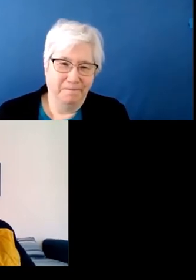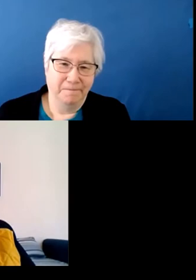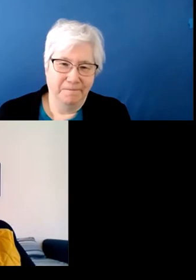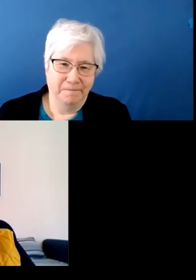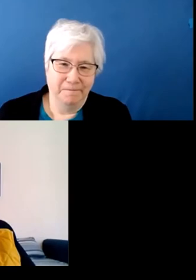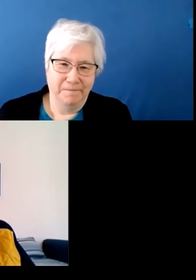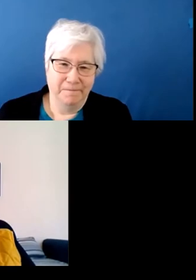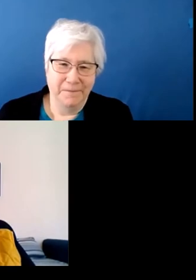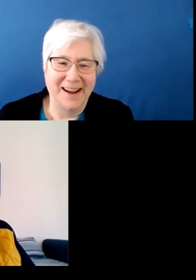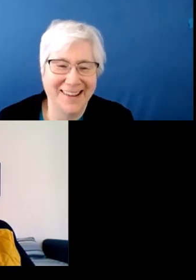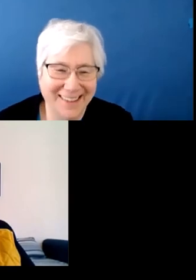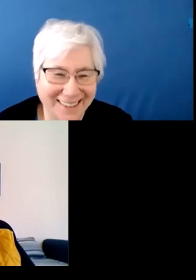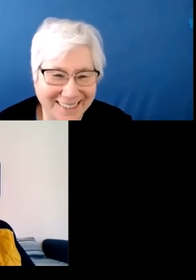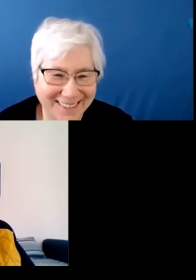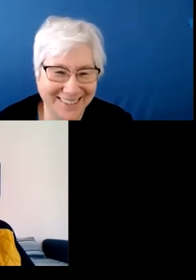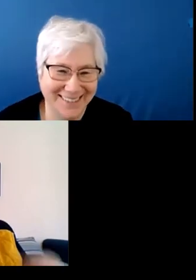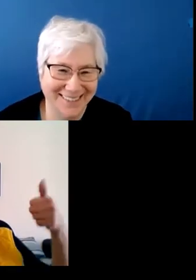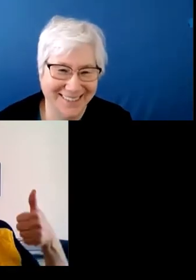thank you for